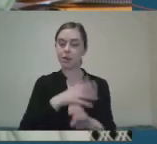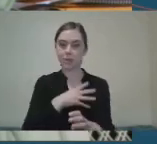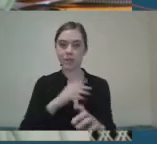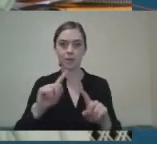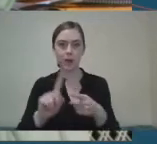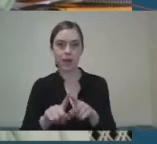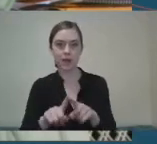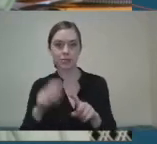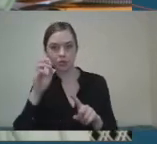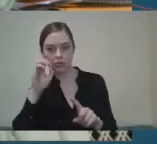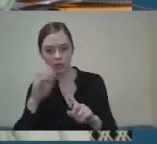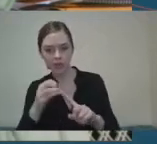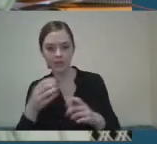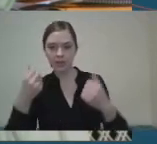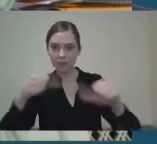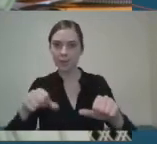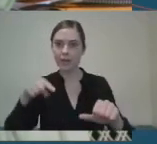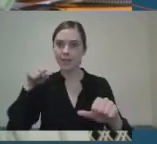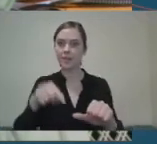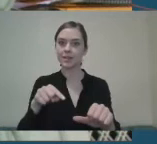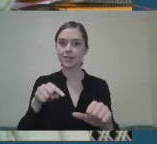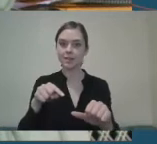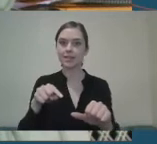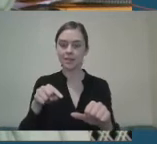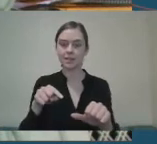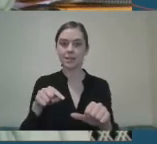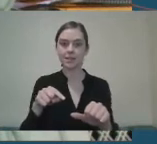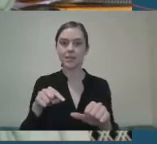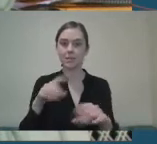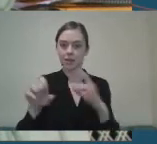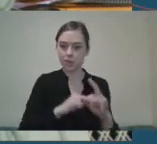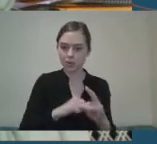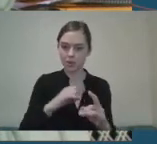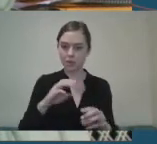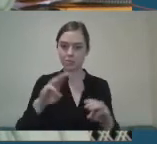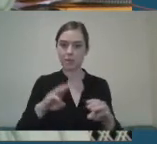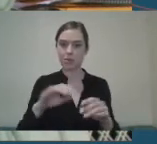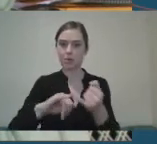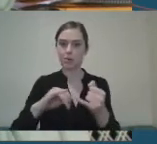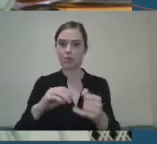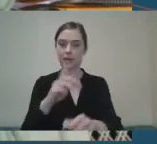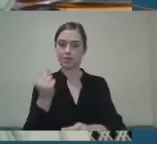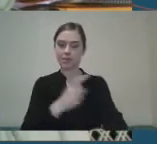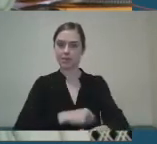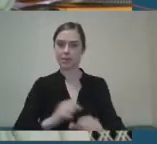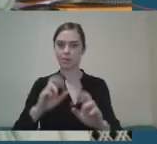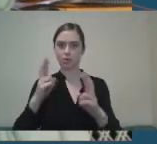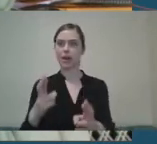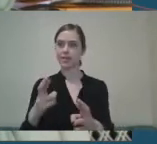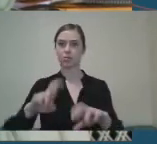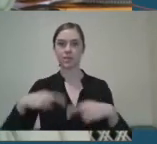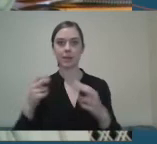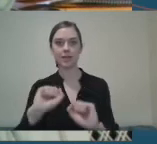that. So sport has a key role to ensure that the rights of people with disabilities and the opportunities for people with disabilities are